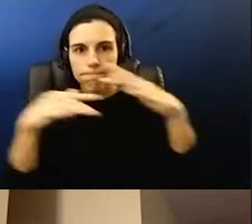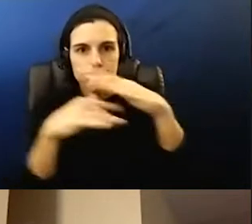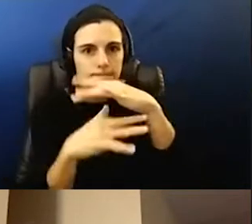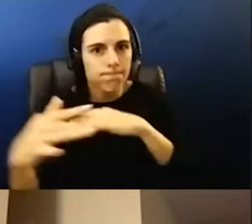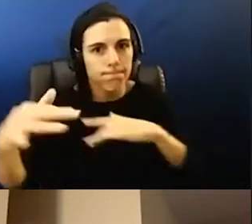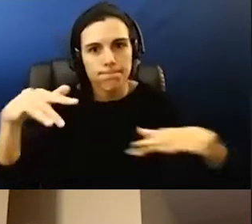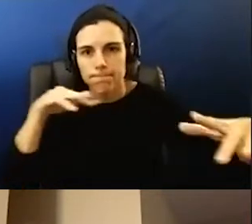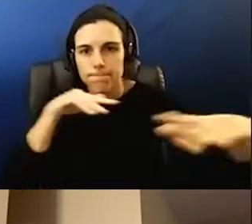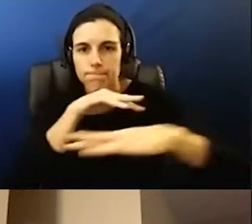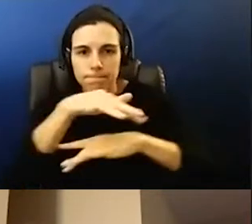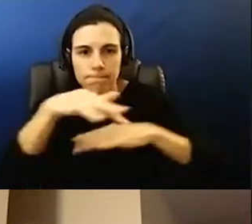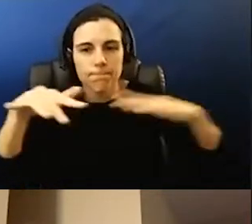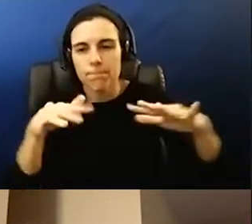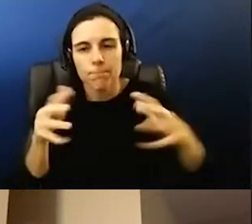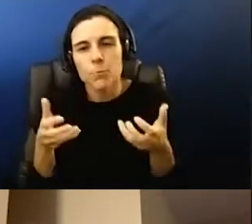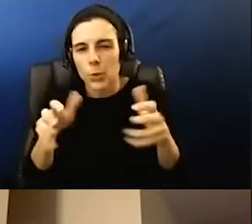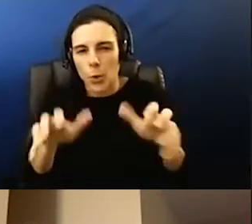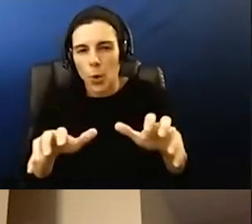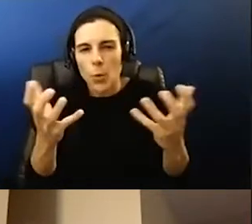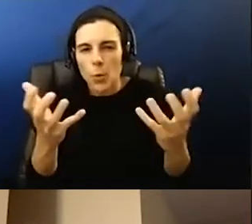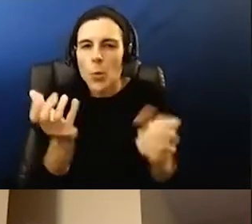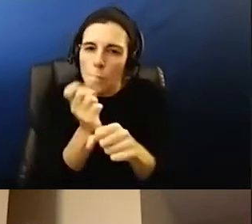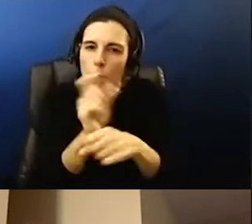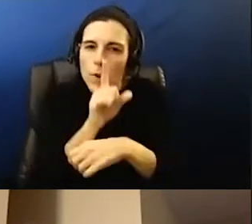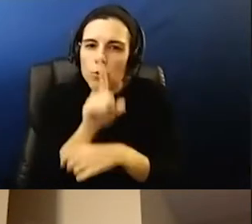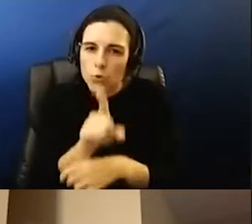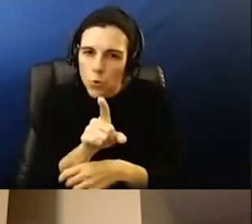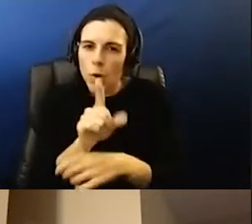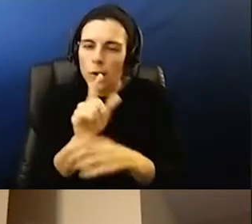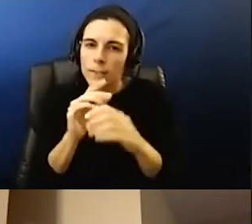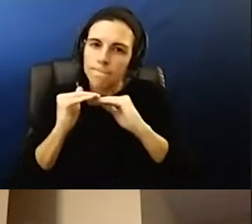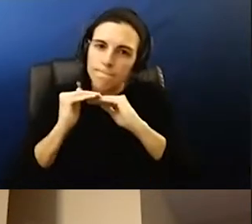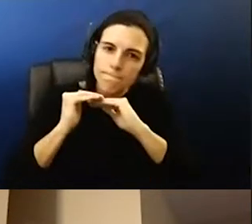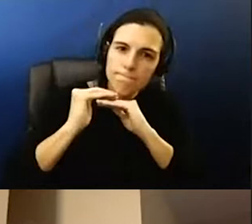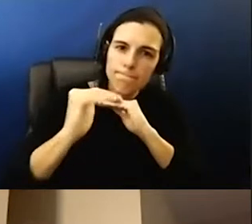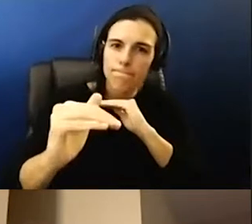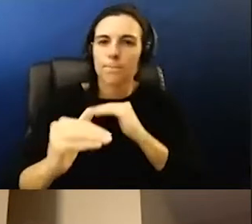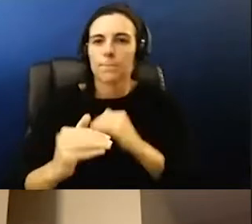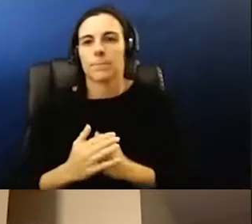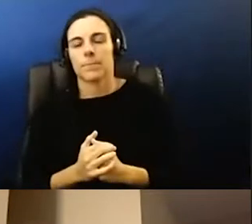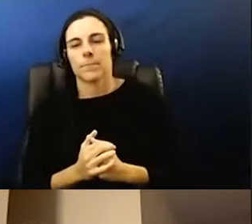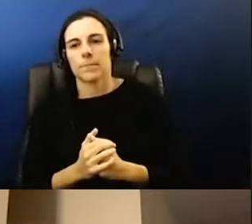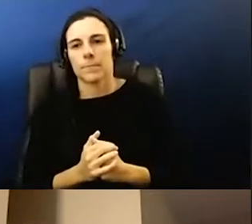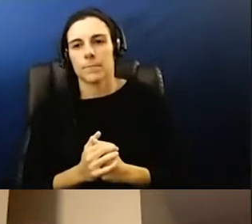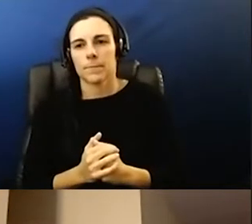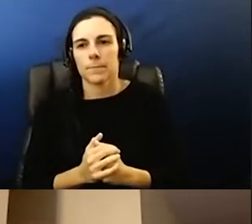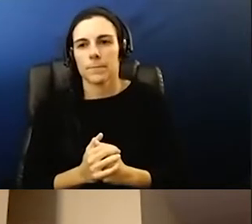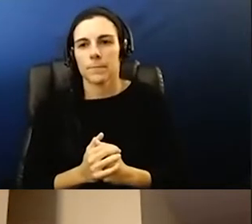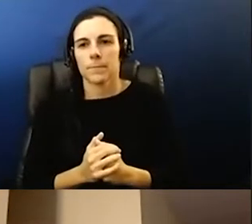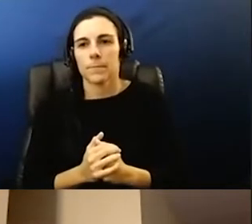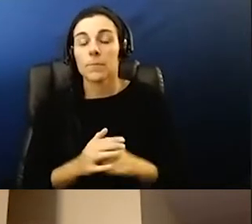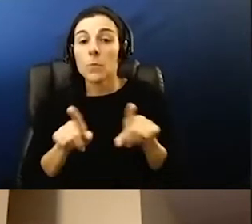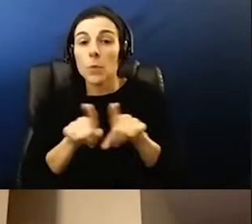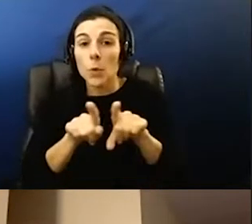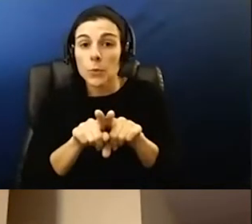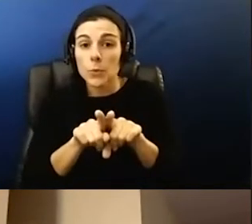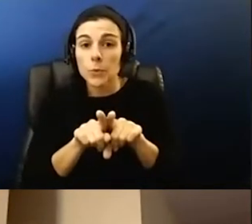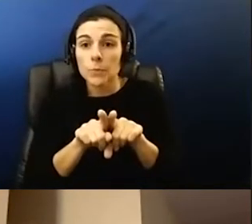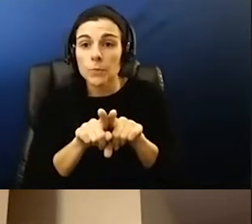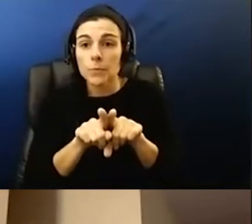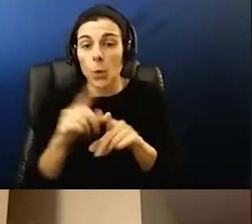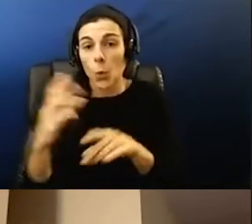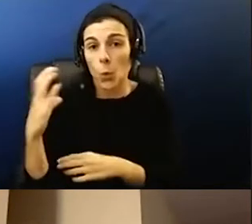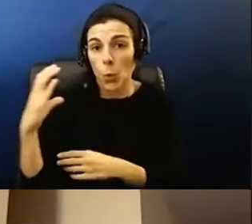to make sure that we're keeping it as consistent as we possibly can. In addition to that, our coaches